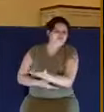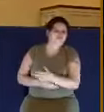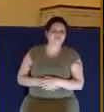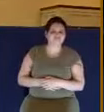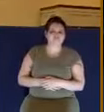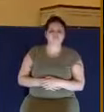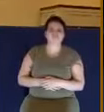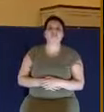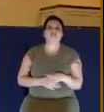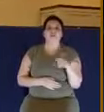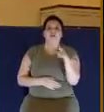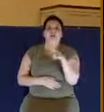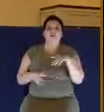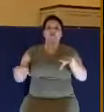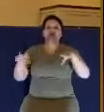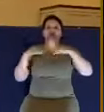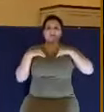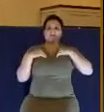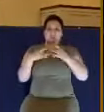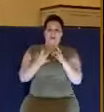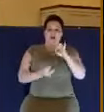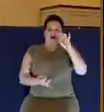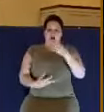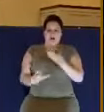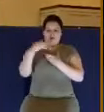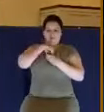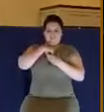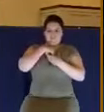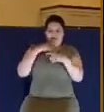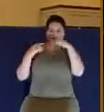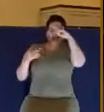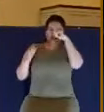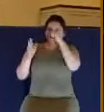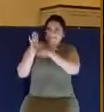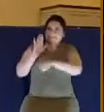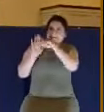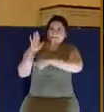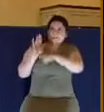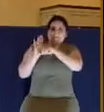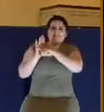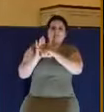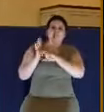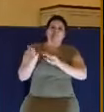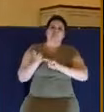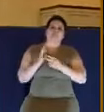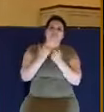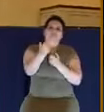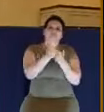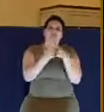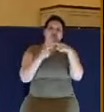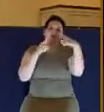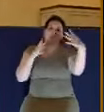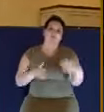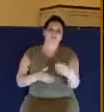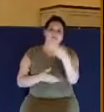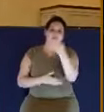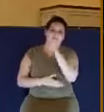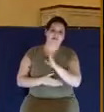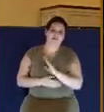adopt their spirit, you adopt their philosophy, you are siding with the enemies of God.